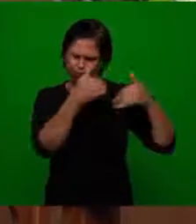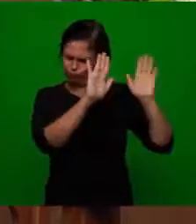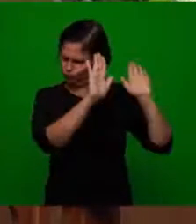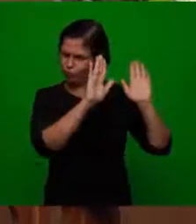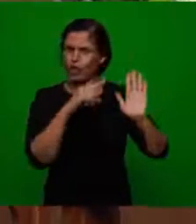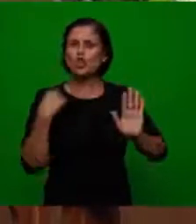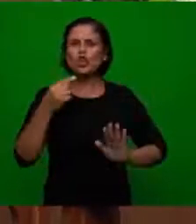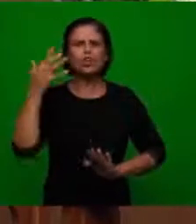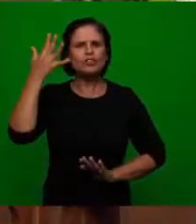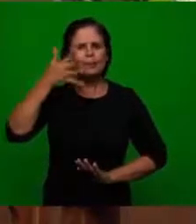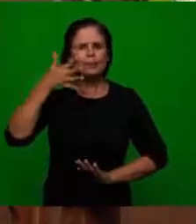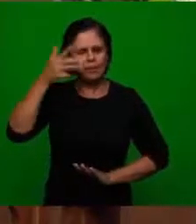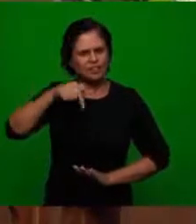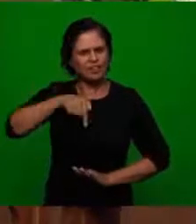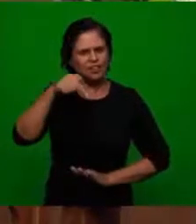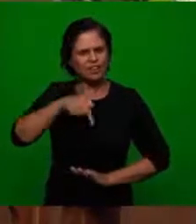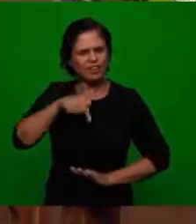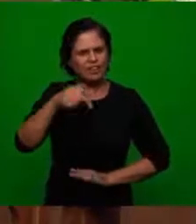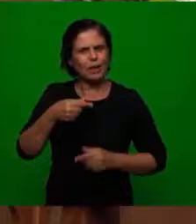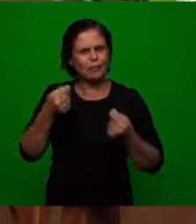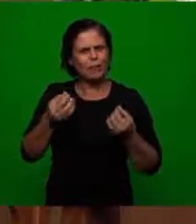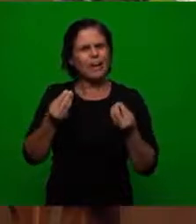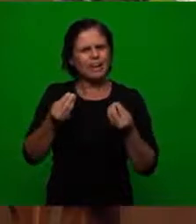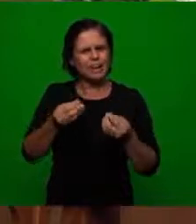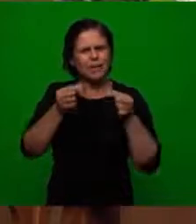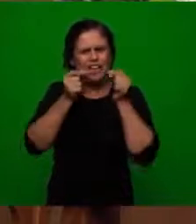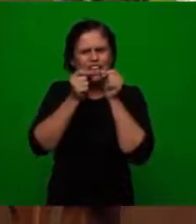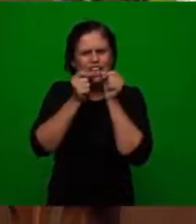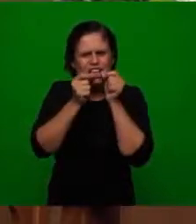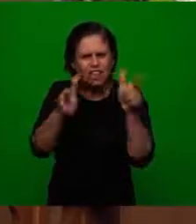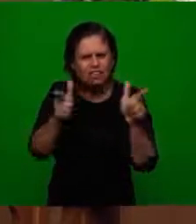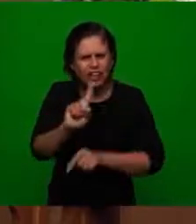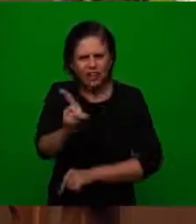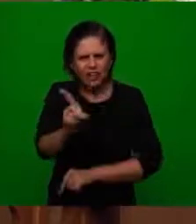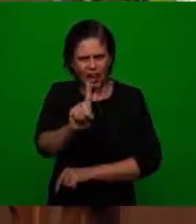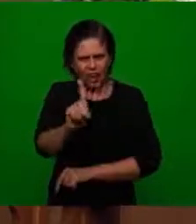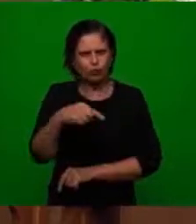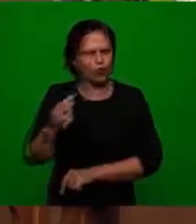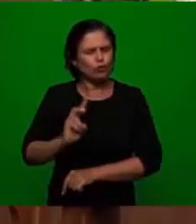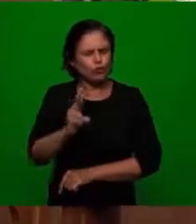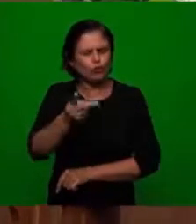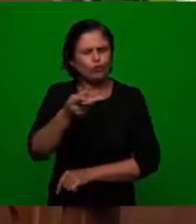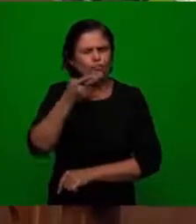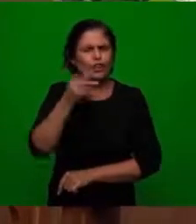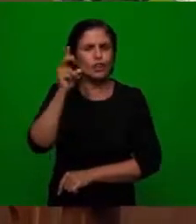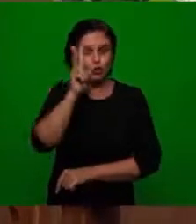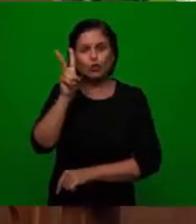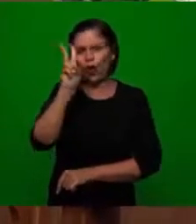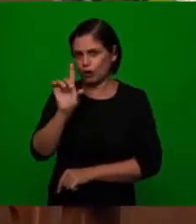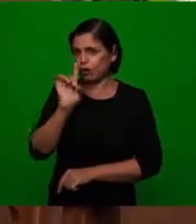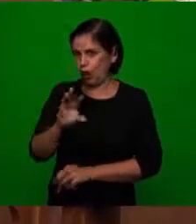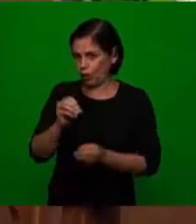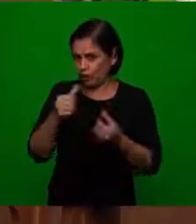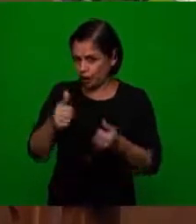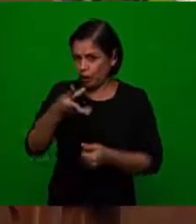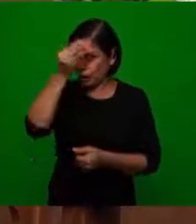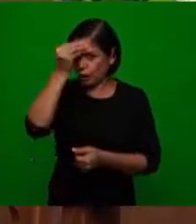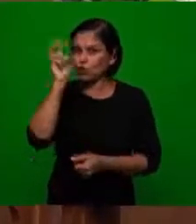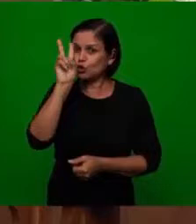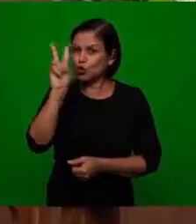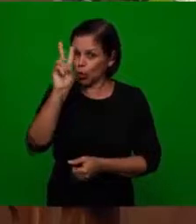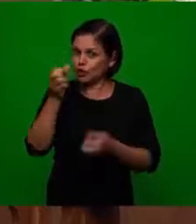religion of whoever it be the word is not an offensive word we speak about history and we continue with it